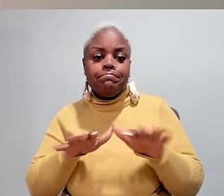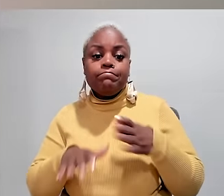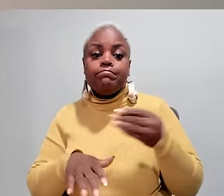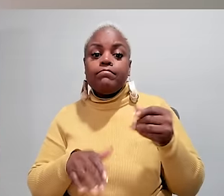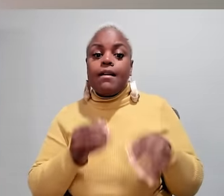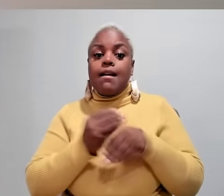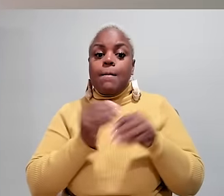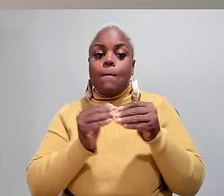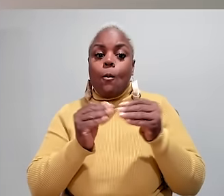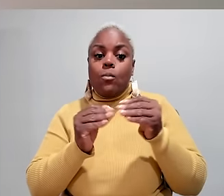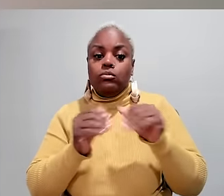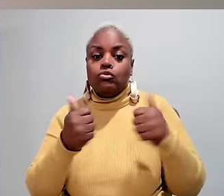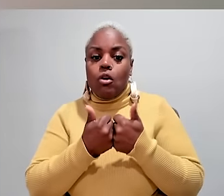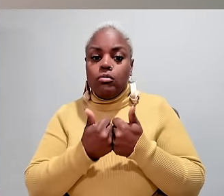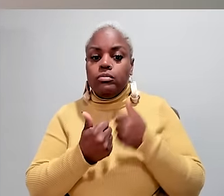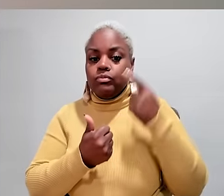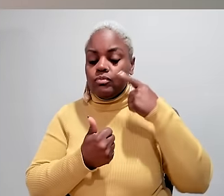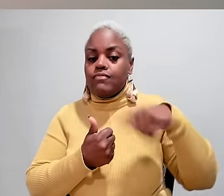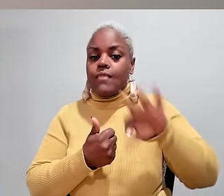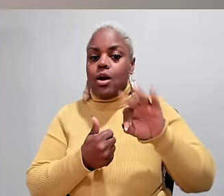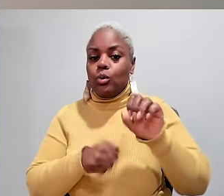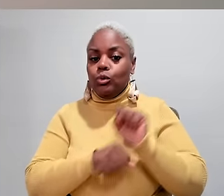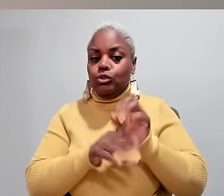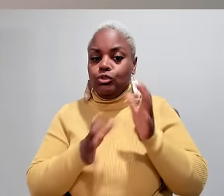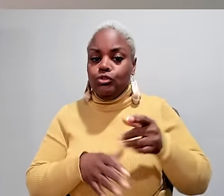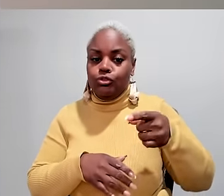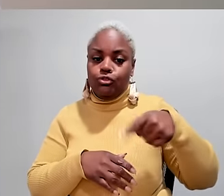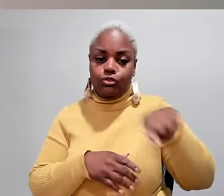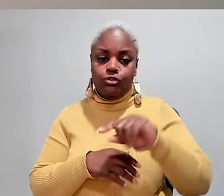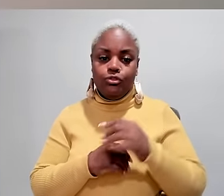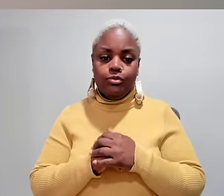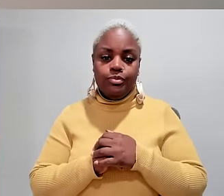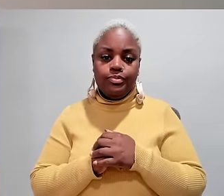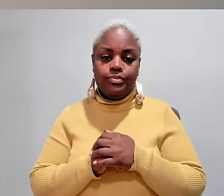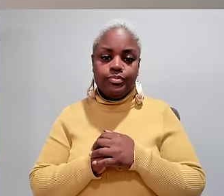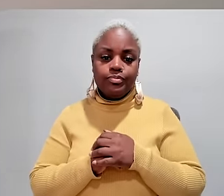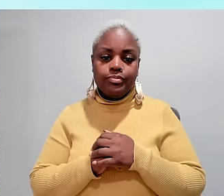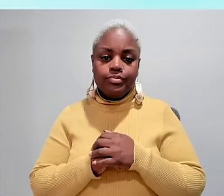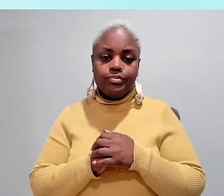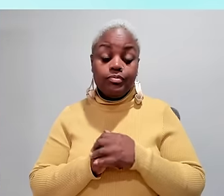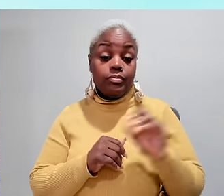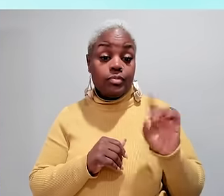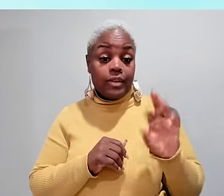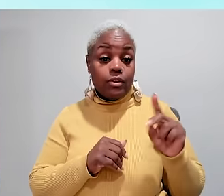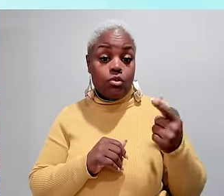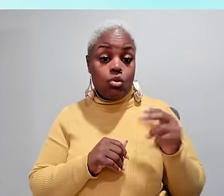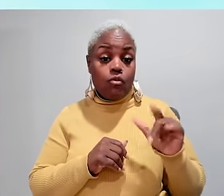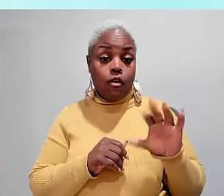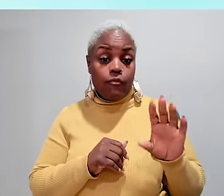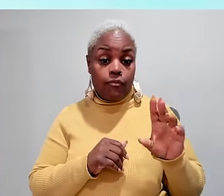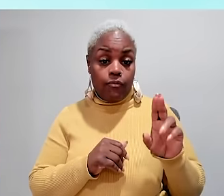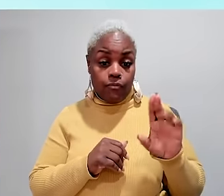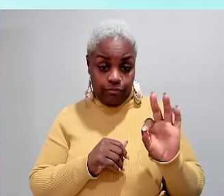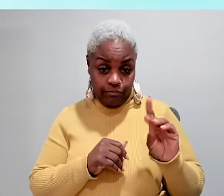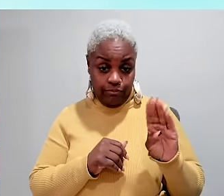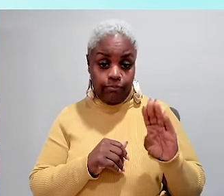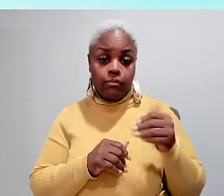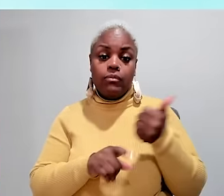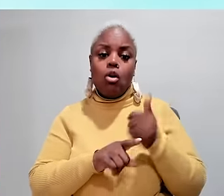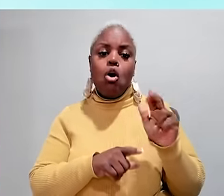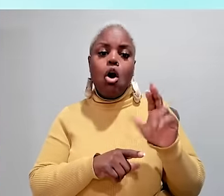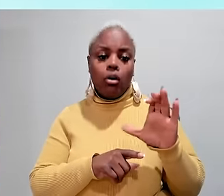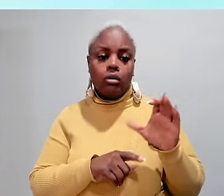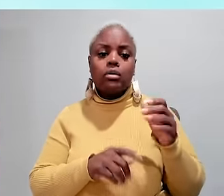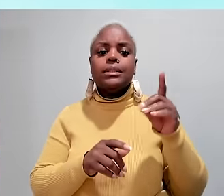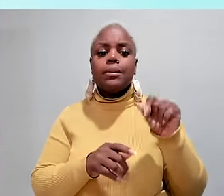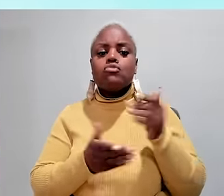that. And so it's adding even more of a challenge to find these workers. JUDY David Goldfarb is with the ARC